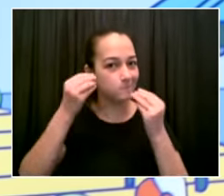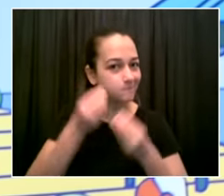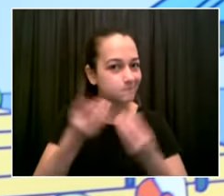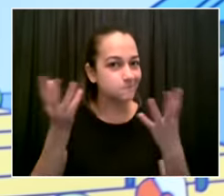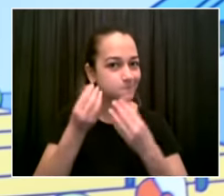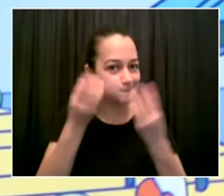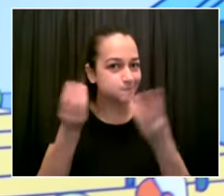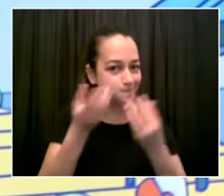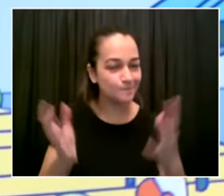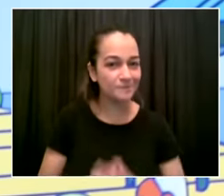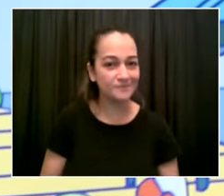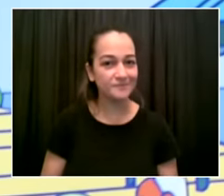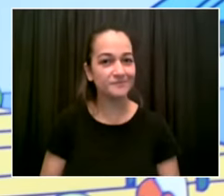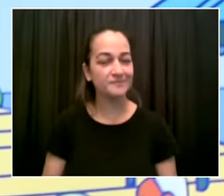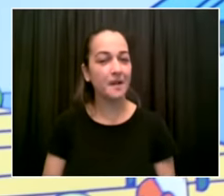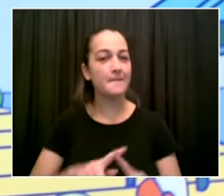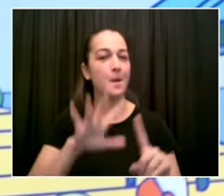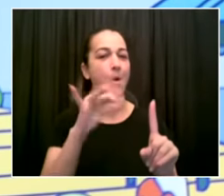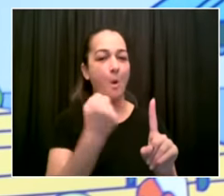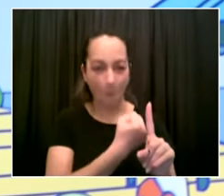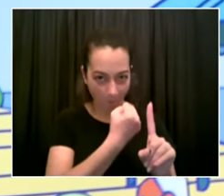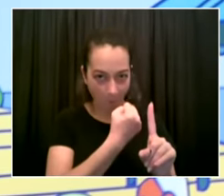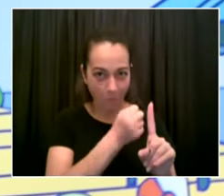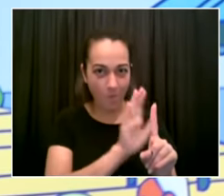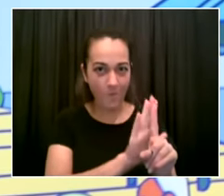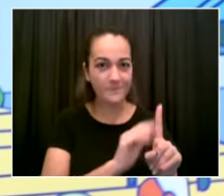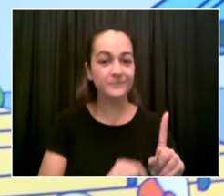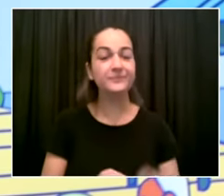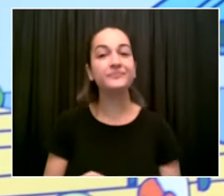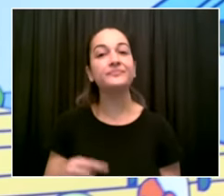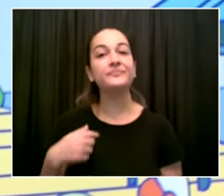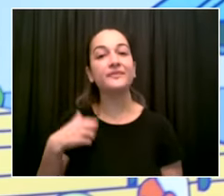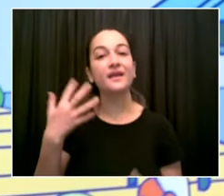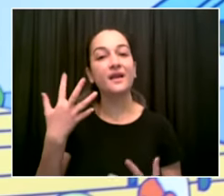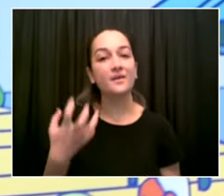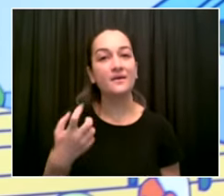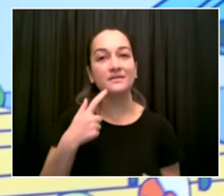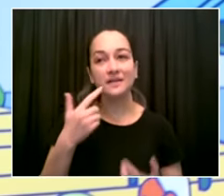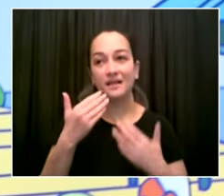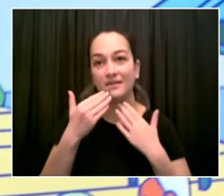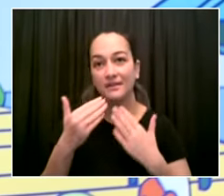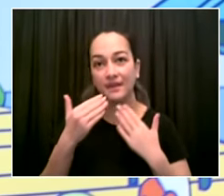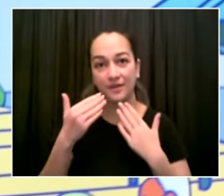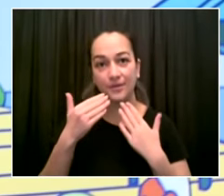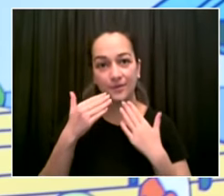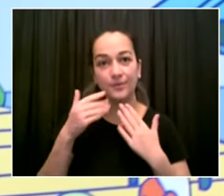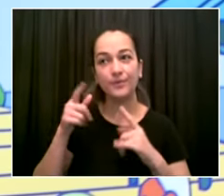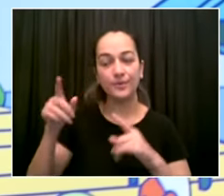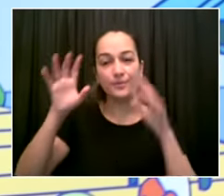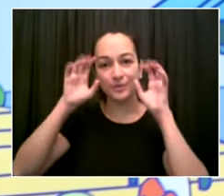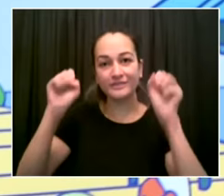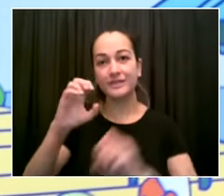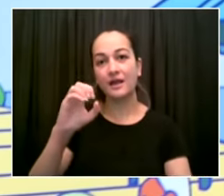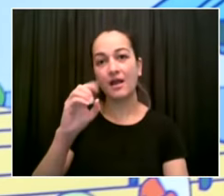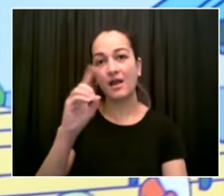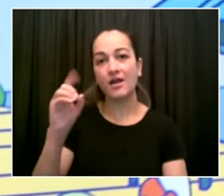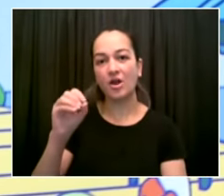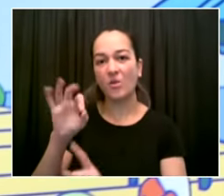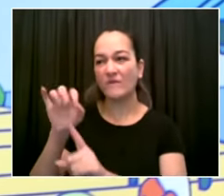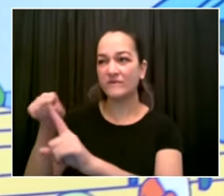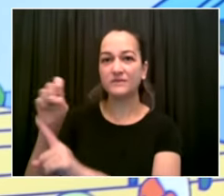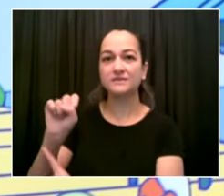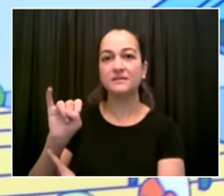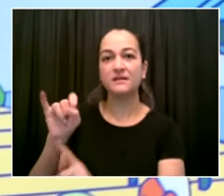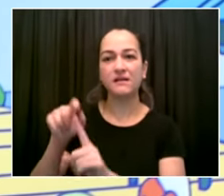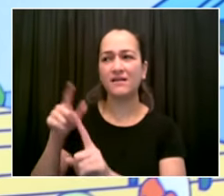thanks because if you know jimmy otto you know he's all heart and uh he listens to the people of staten island he tries to